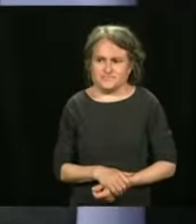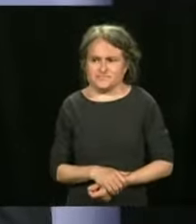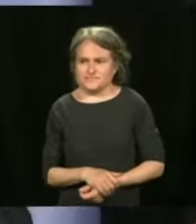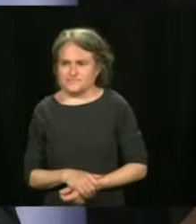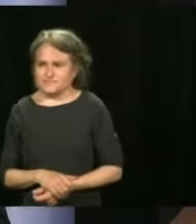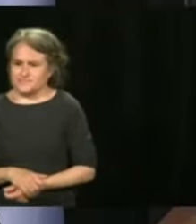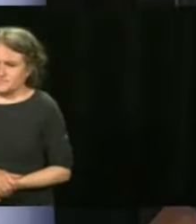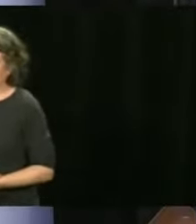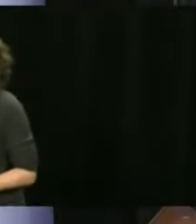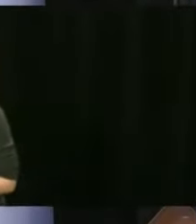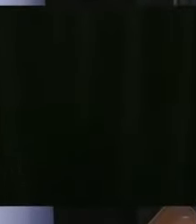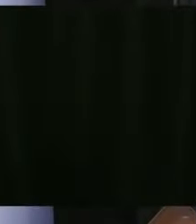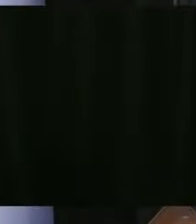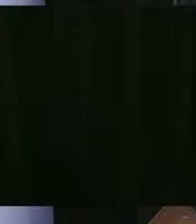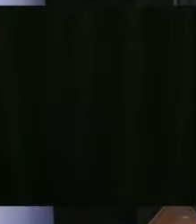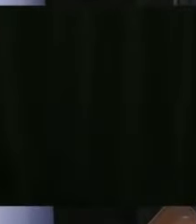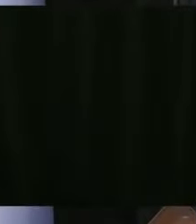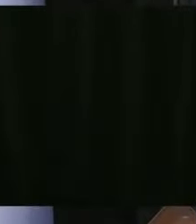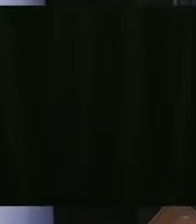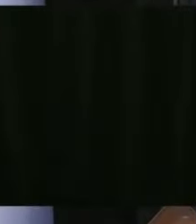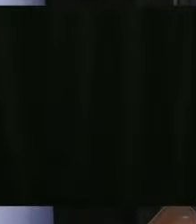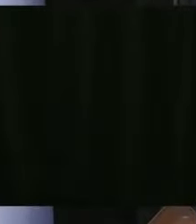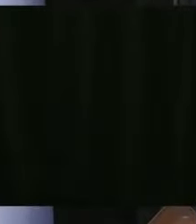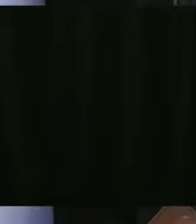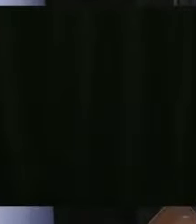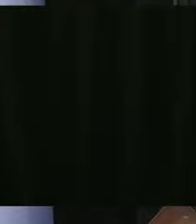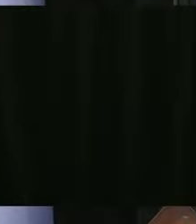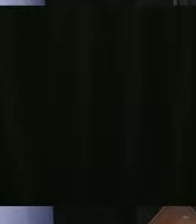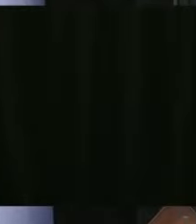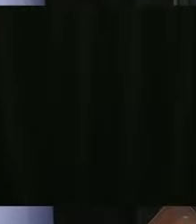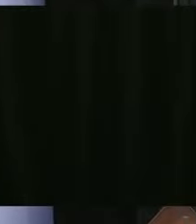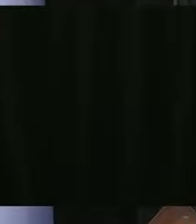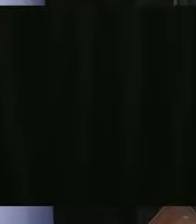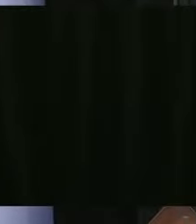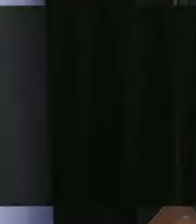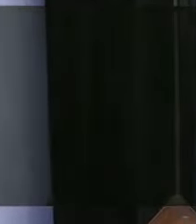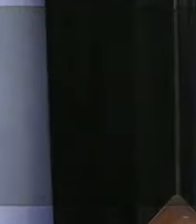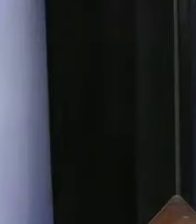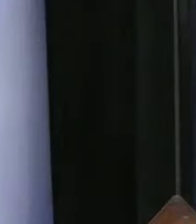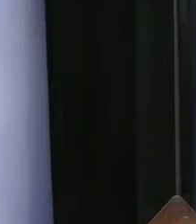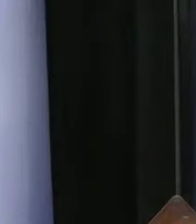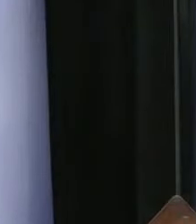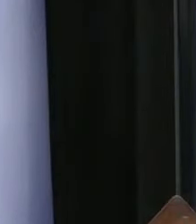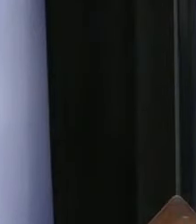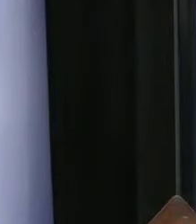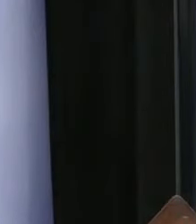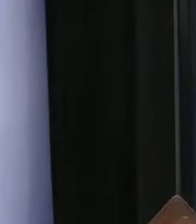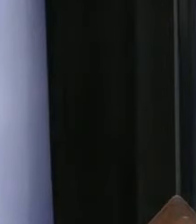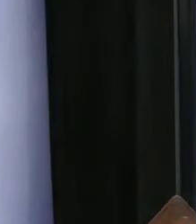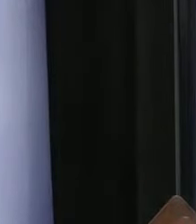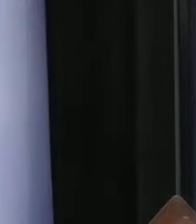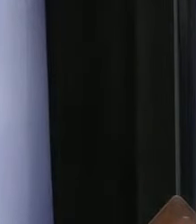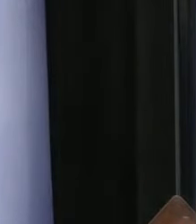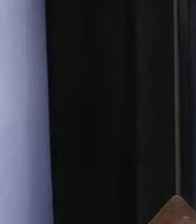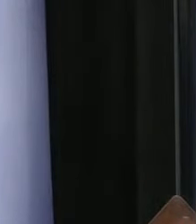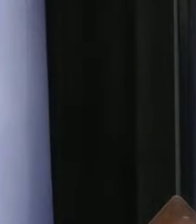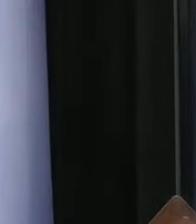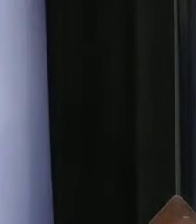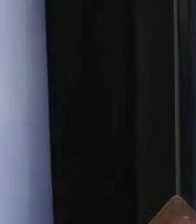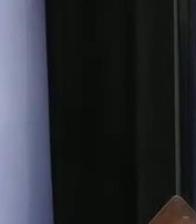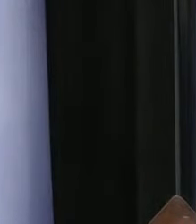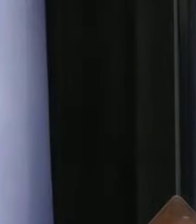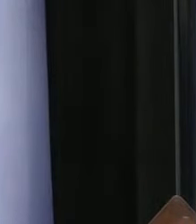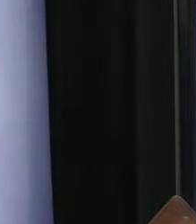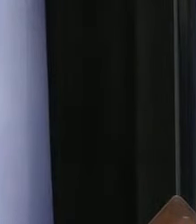A question I wanted to ask you has been asked in French, but I'll ask again in English. Mayor Plant says